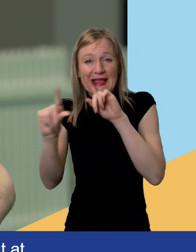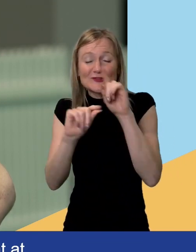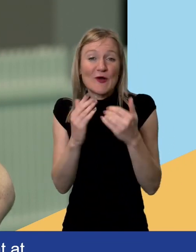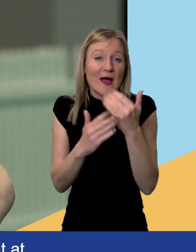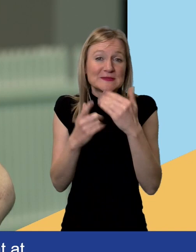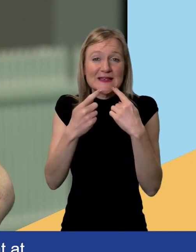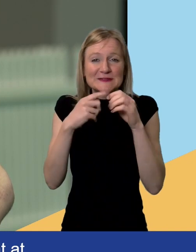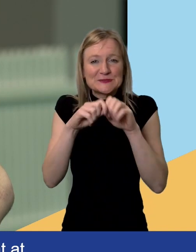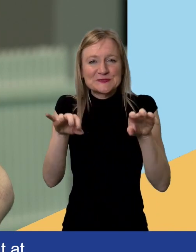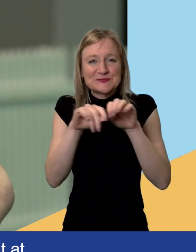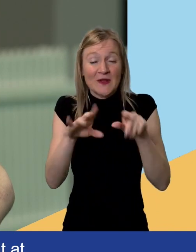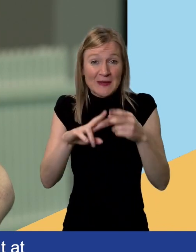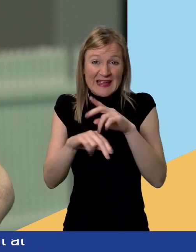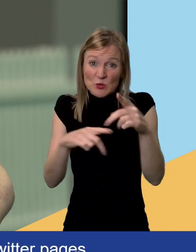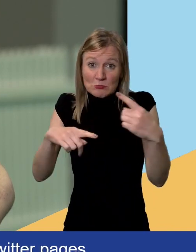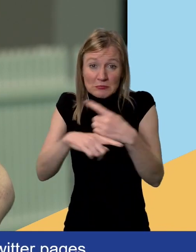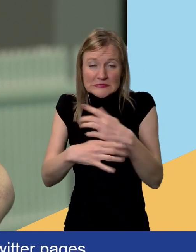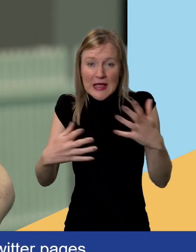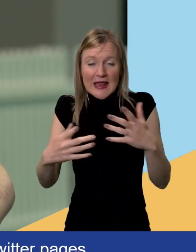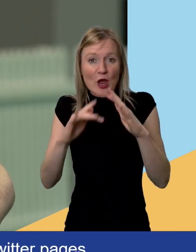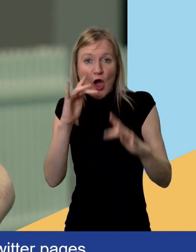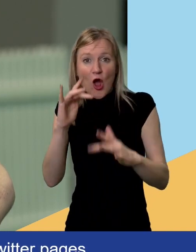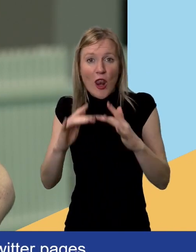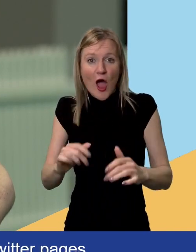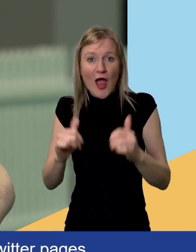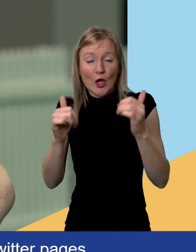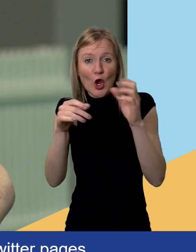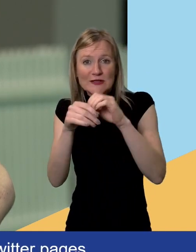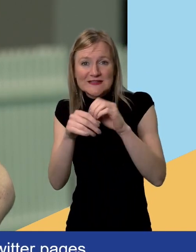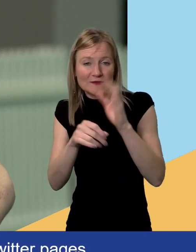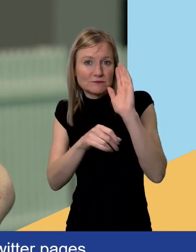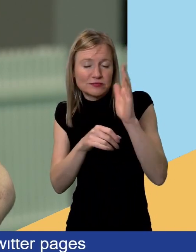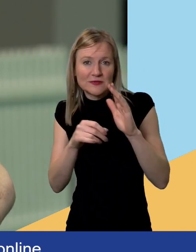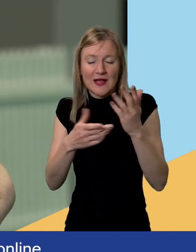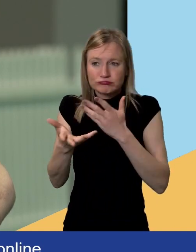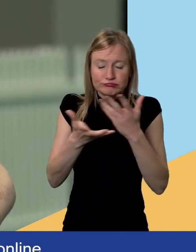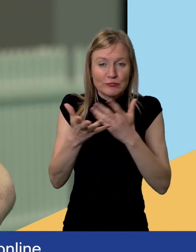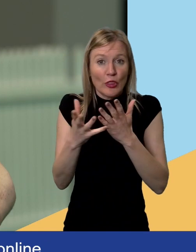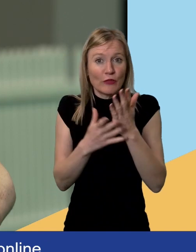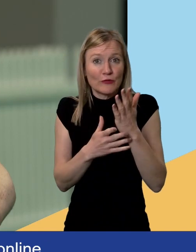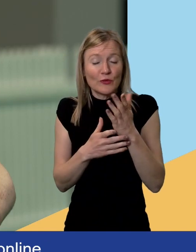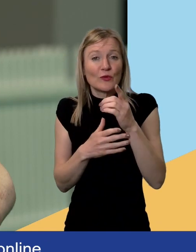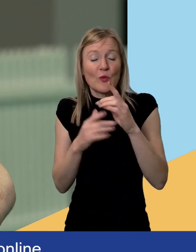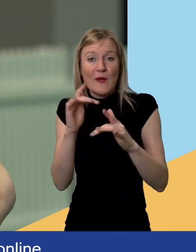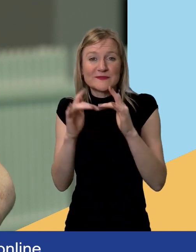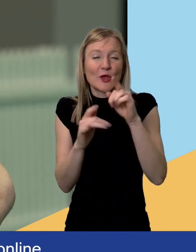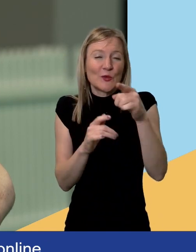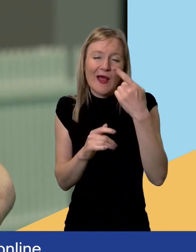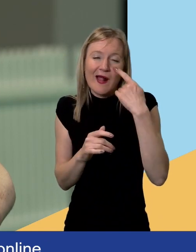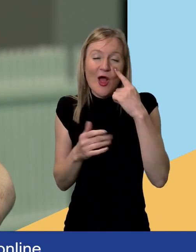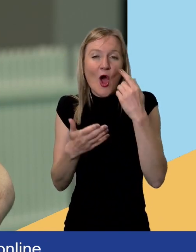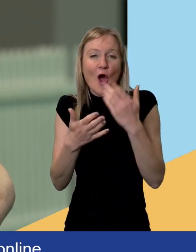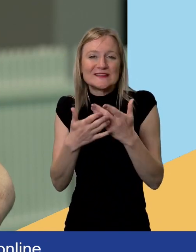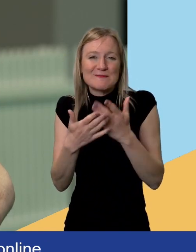too. And if you missed any of the great online content from the last two days, it'll all be available to watch on demand all